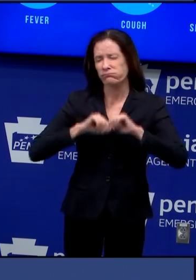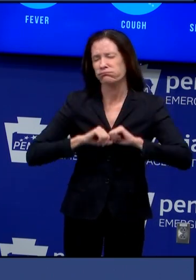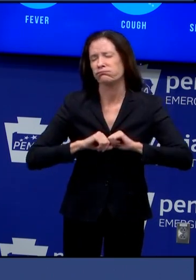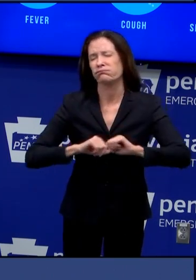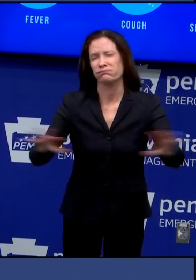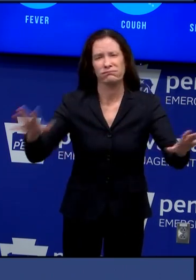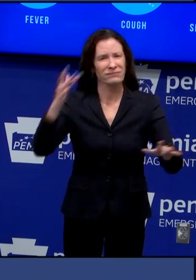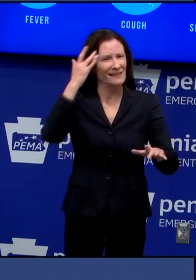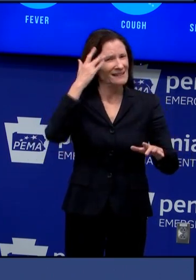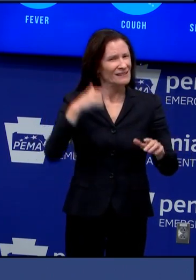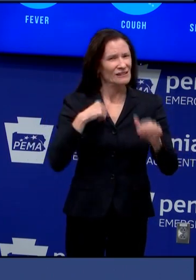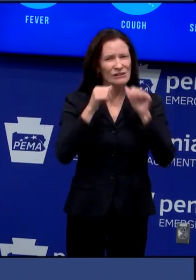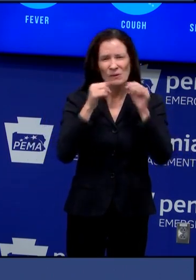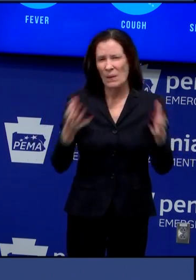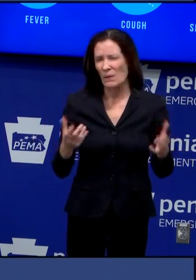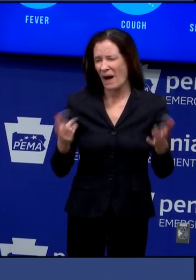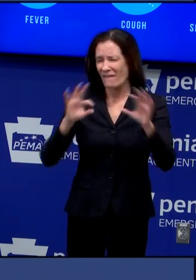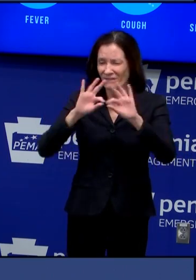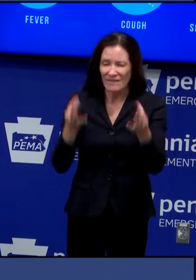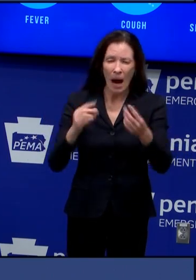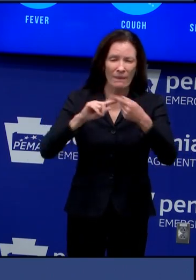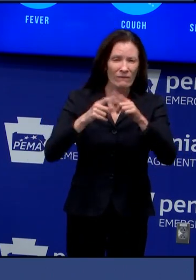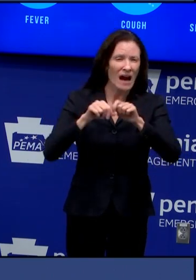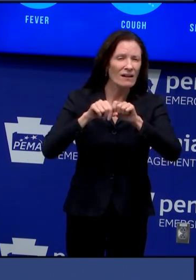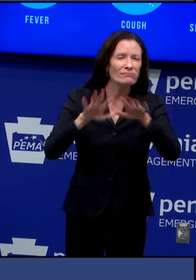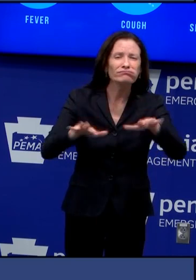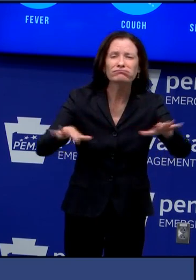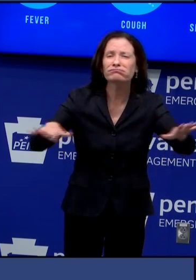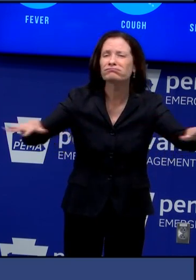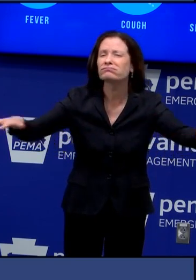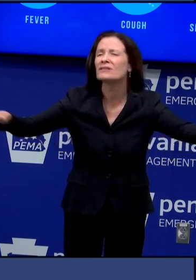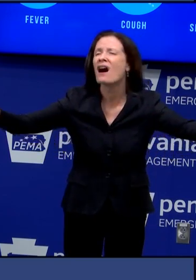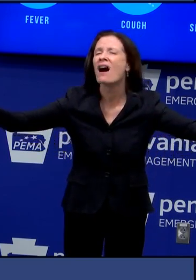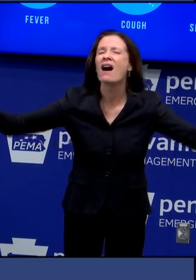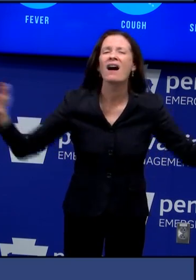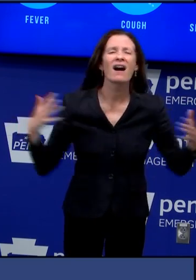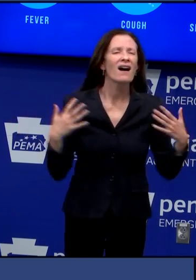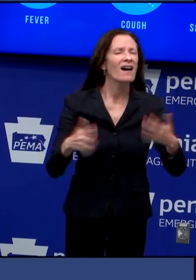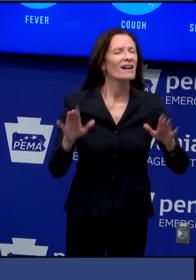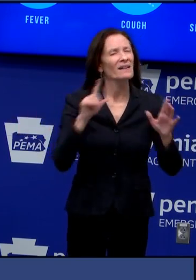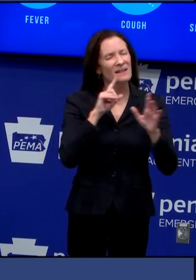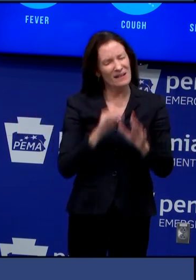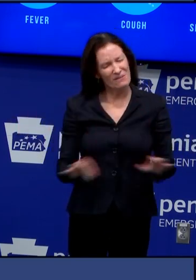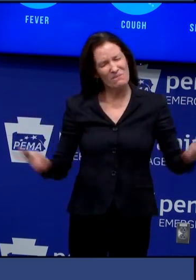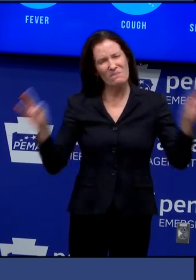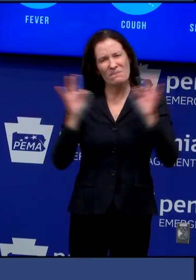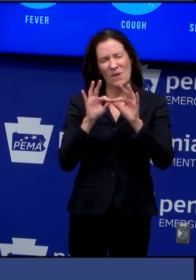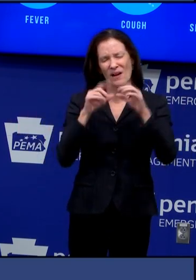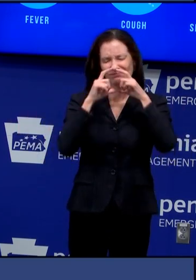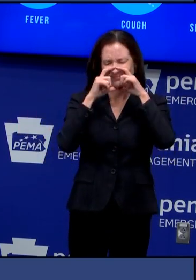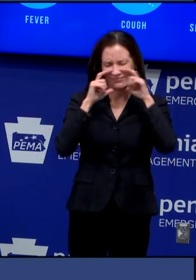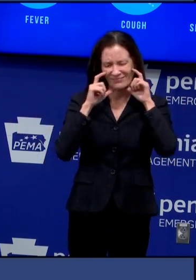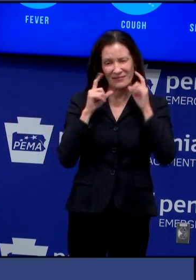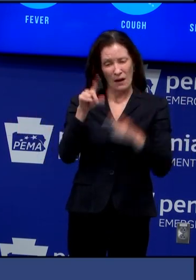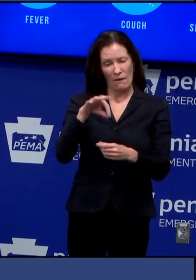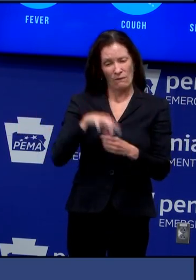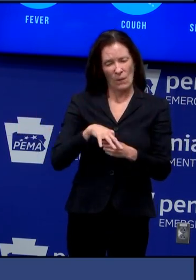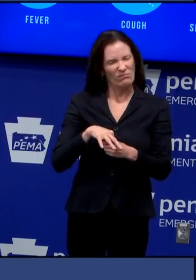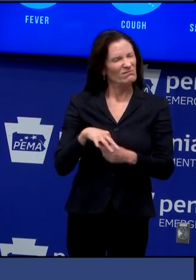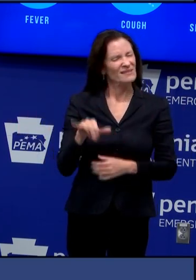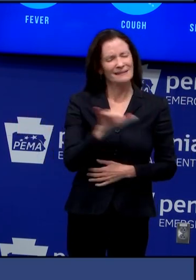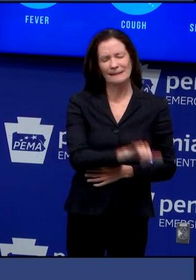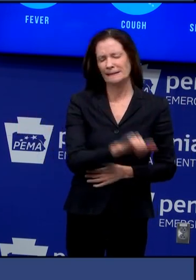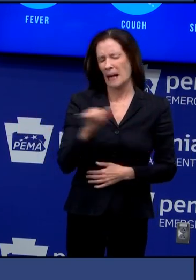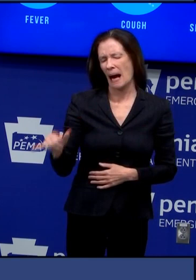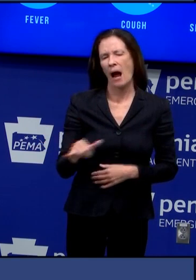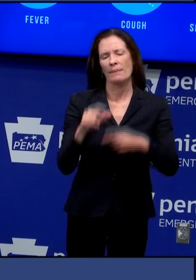close to uh and that's true in all these settings and it's certainly going to be true on election day so the the commonwealth is